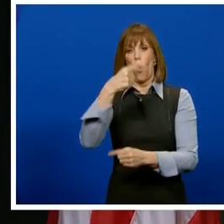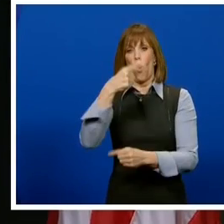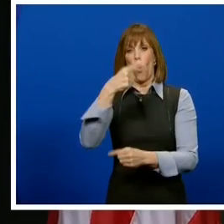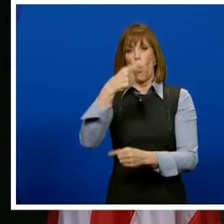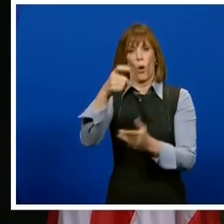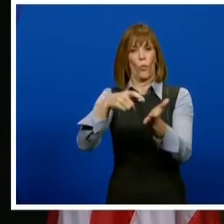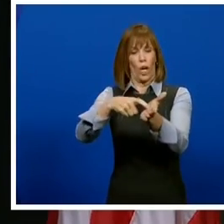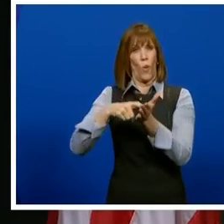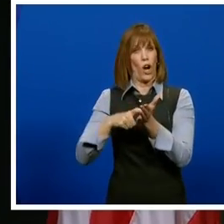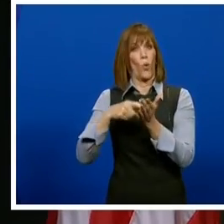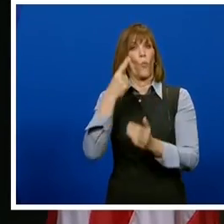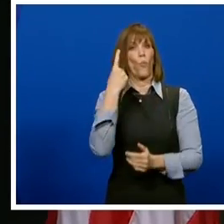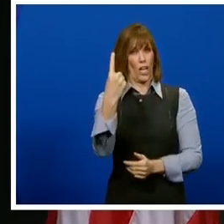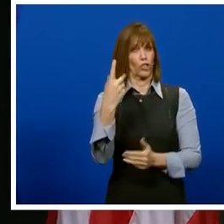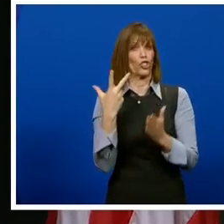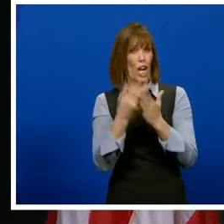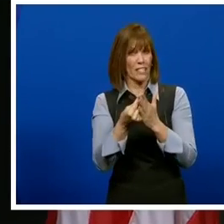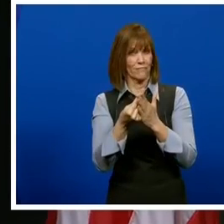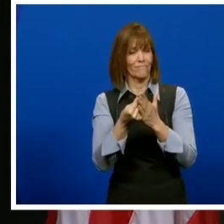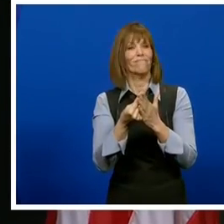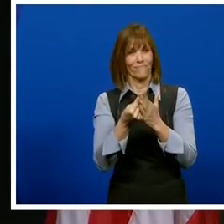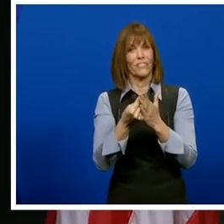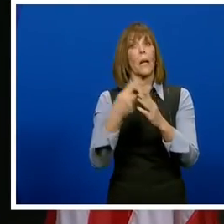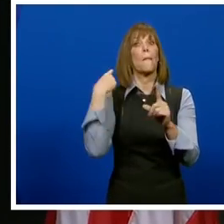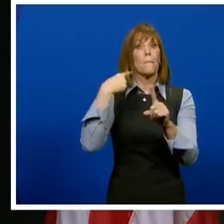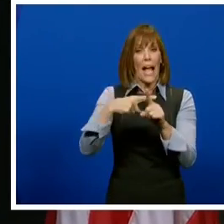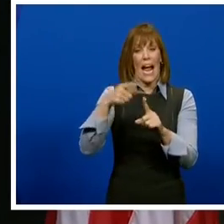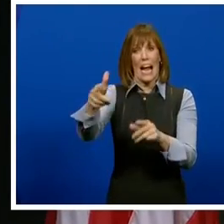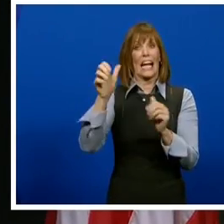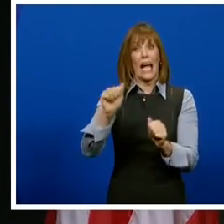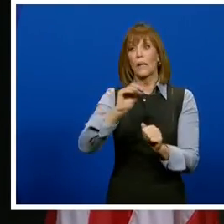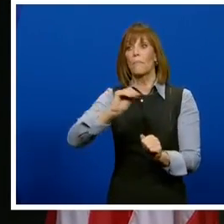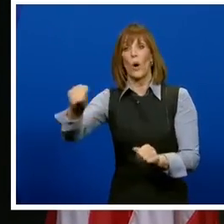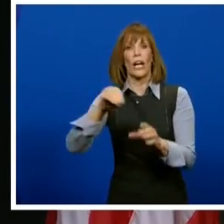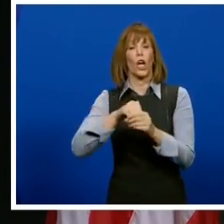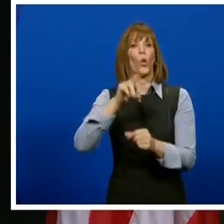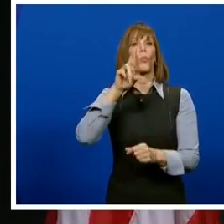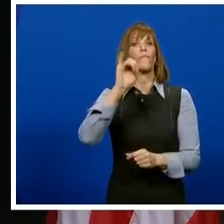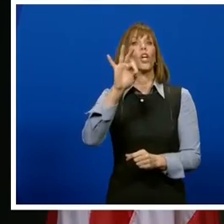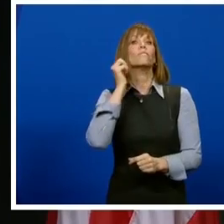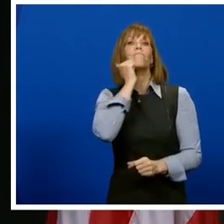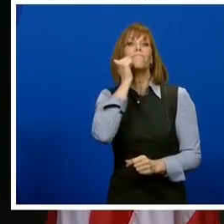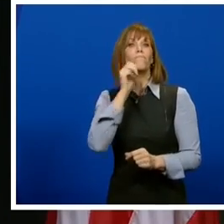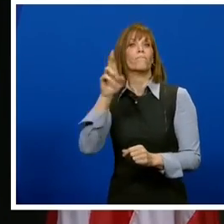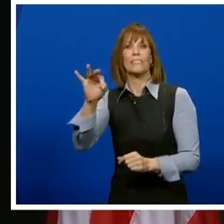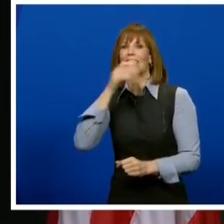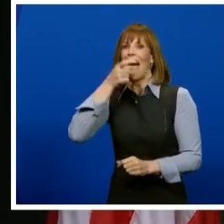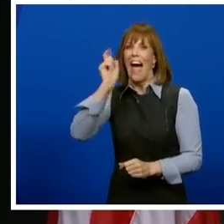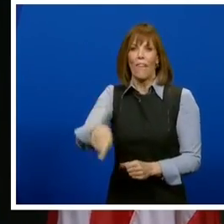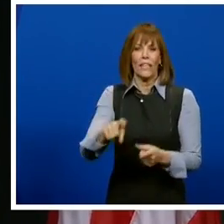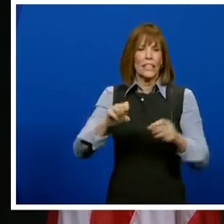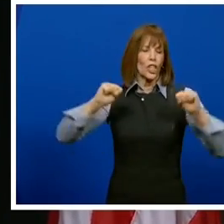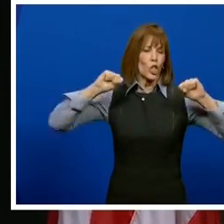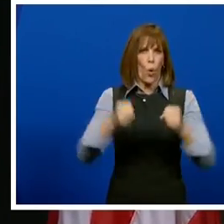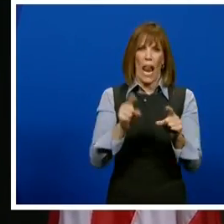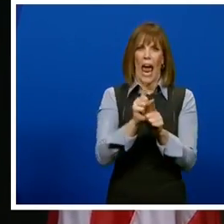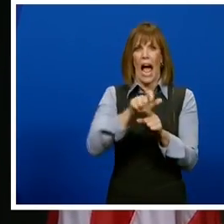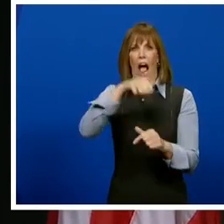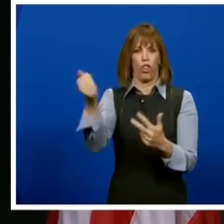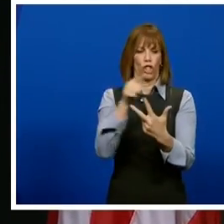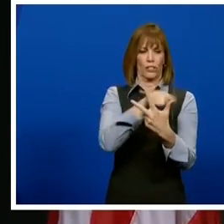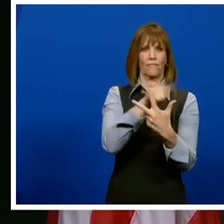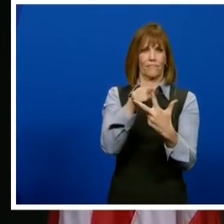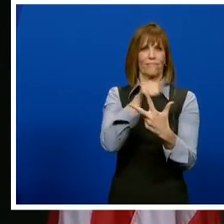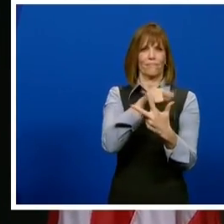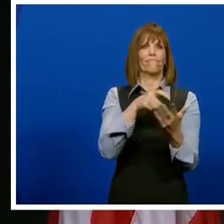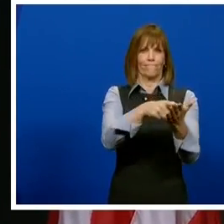and 28 apart. Plus, it can be stored at routine refrigeration temperatures, allowing greater flexibility